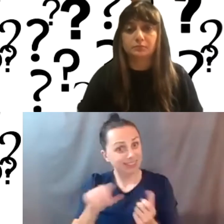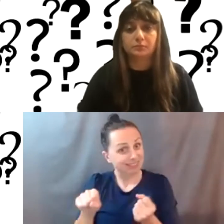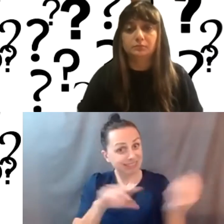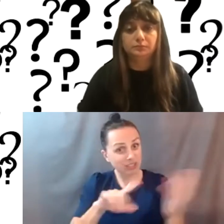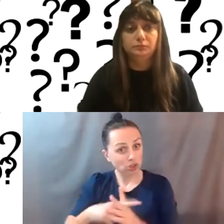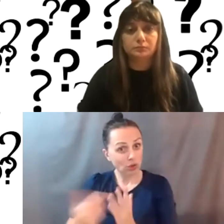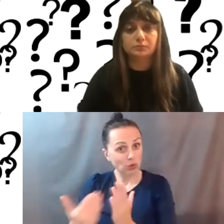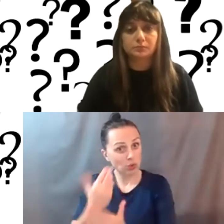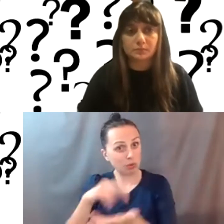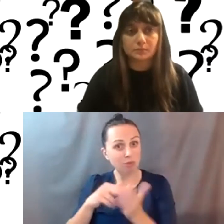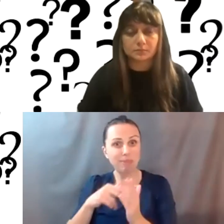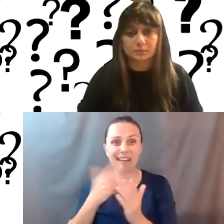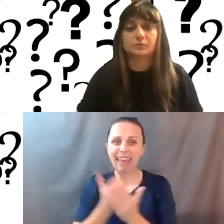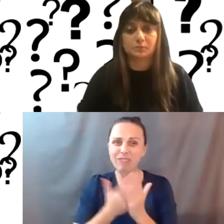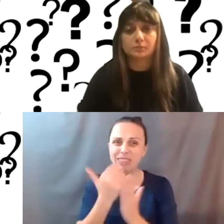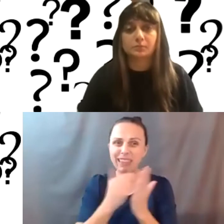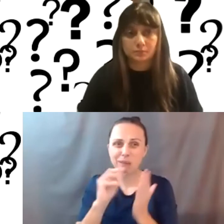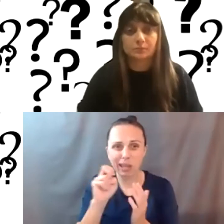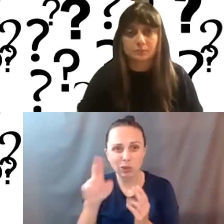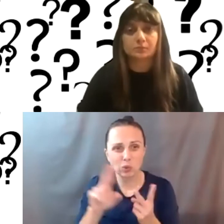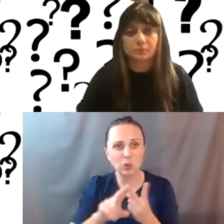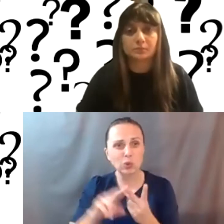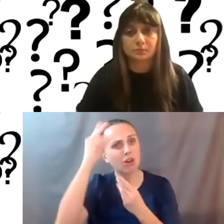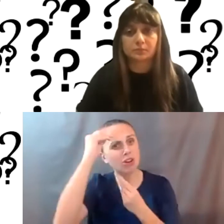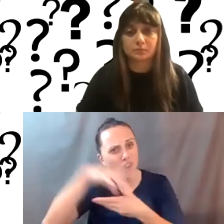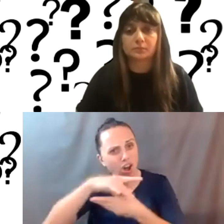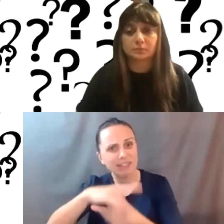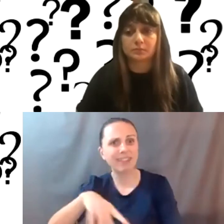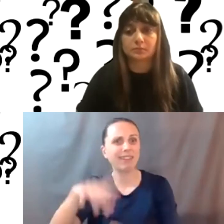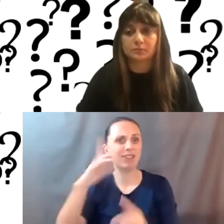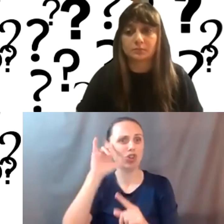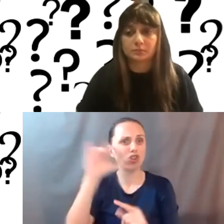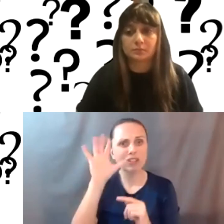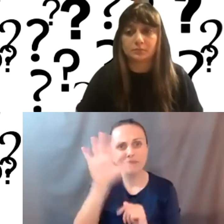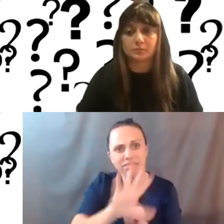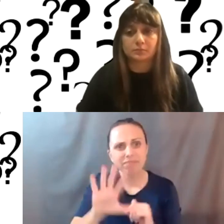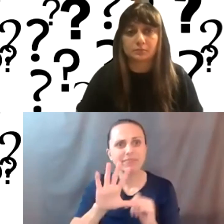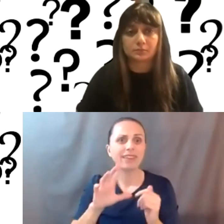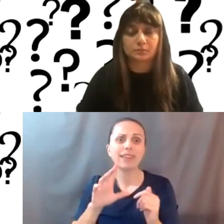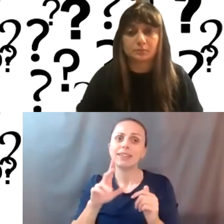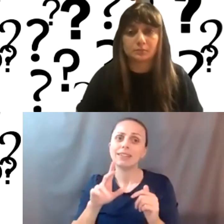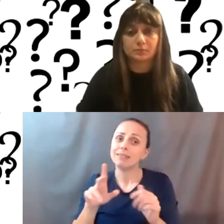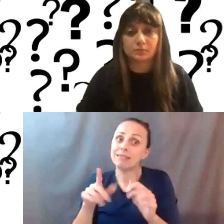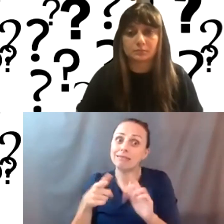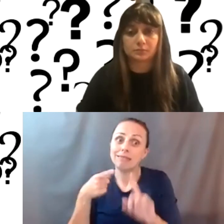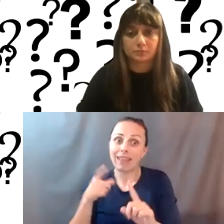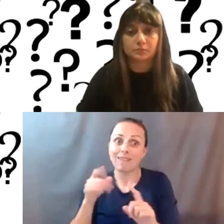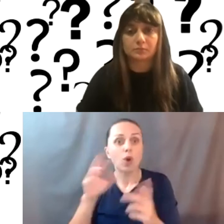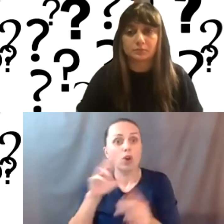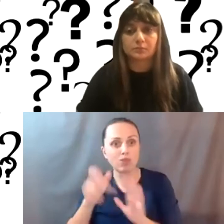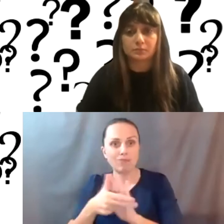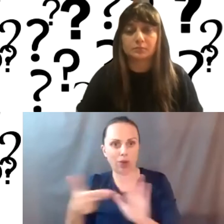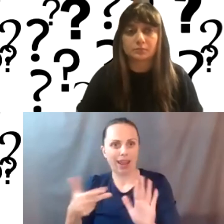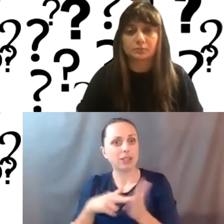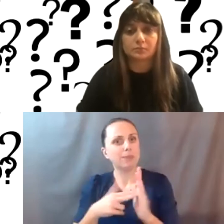means you're going to be redoing the menu, the content, the look and feel, and especially if you're doing a rebrand. So you might be able to get away with simply looking